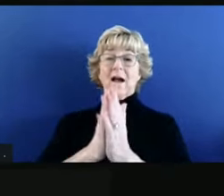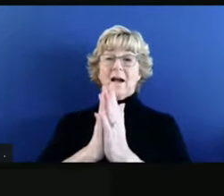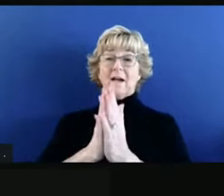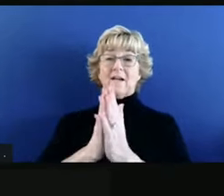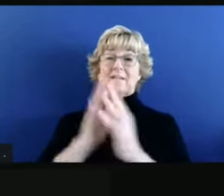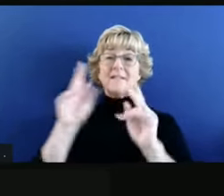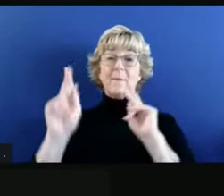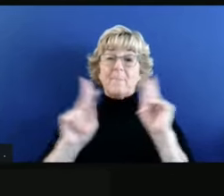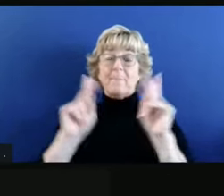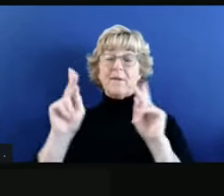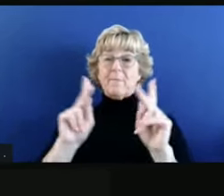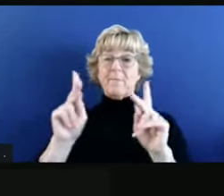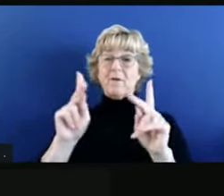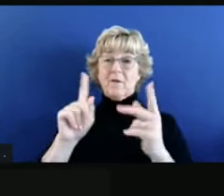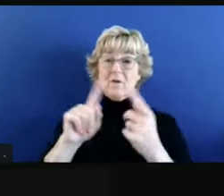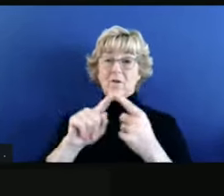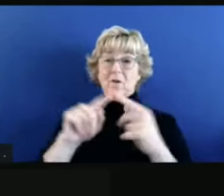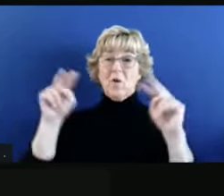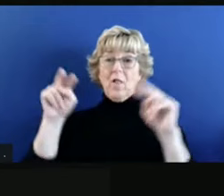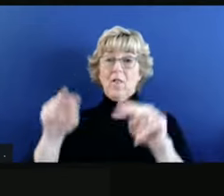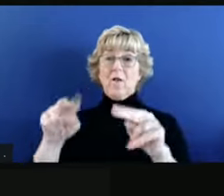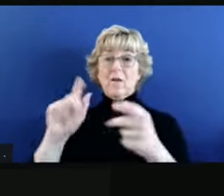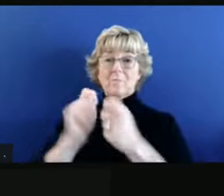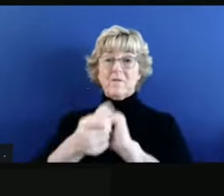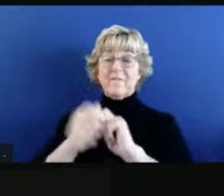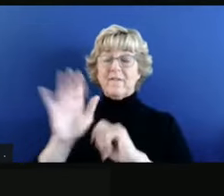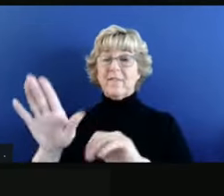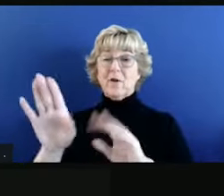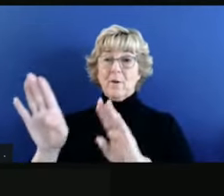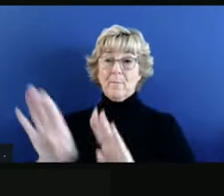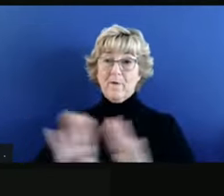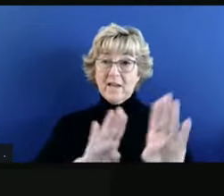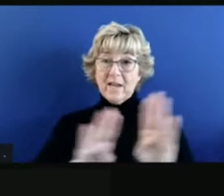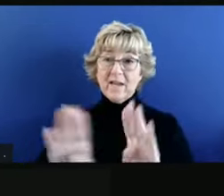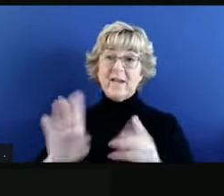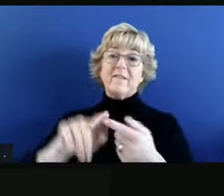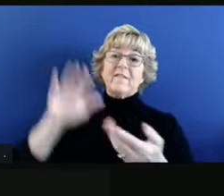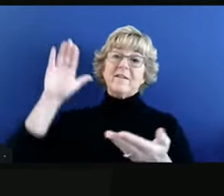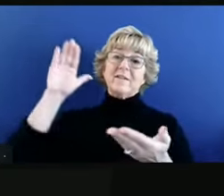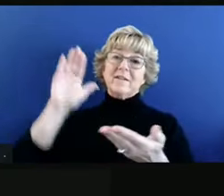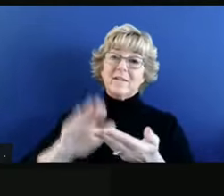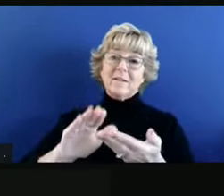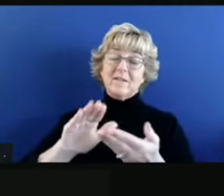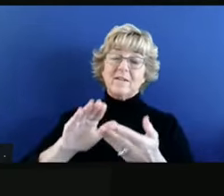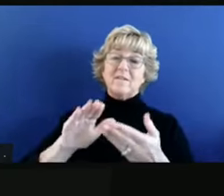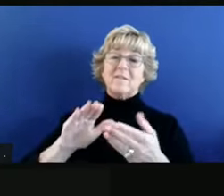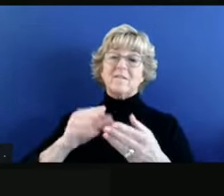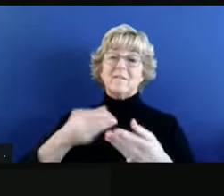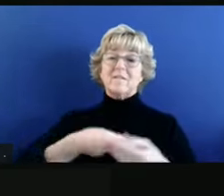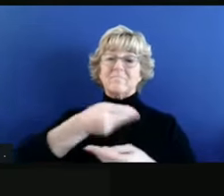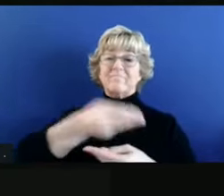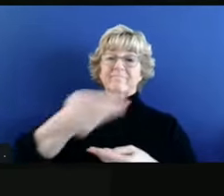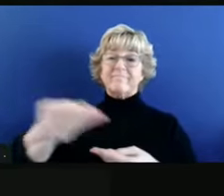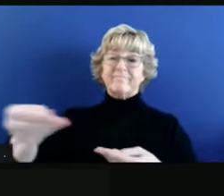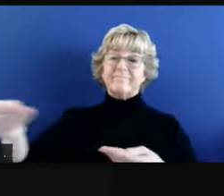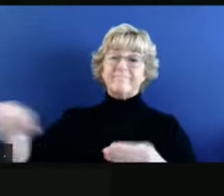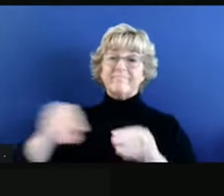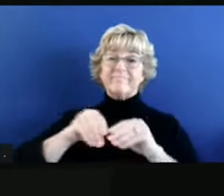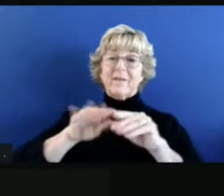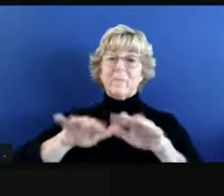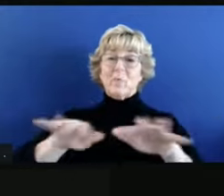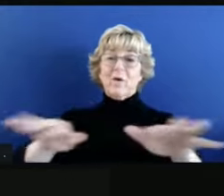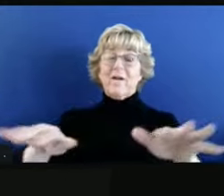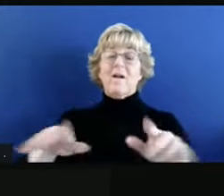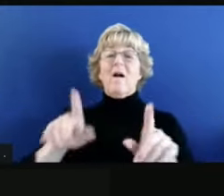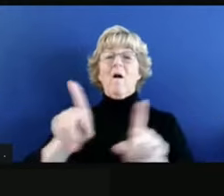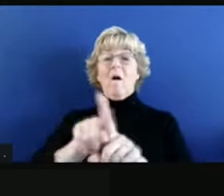to consider modifying their behaviors, to reduce transmission, but to take care, on the other hand,